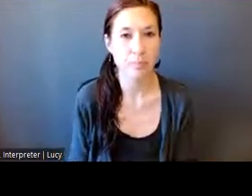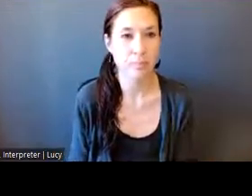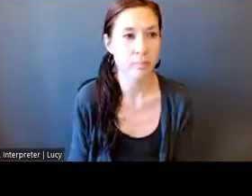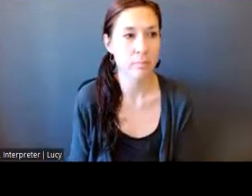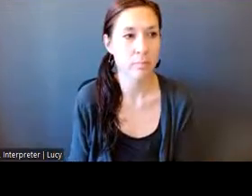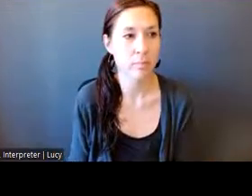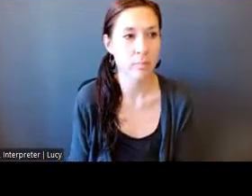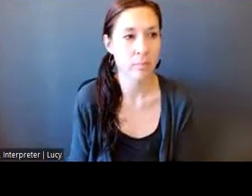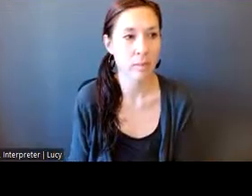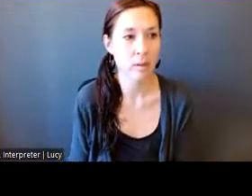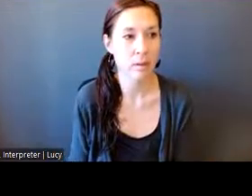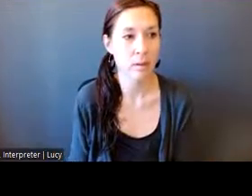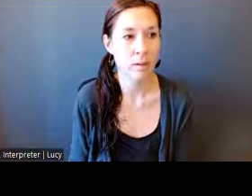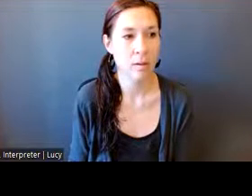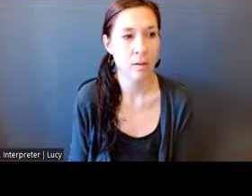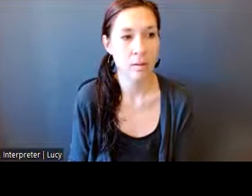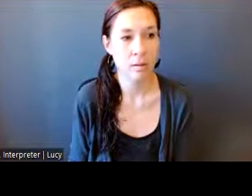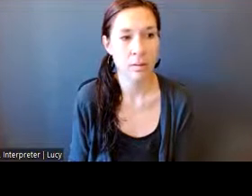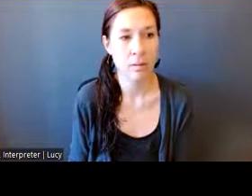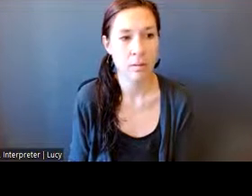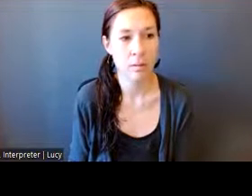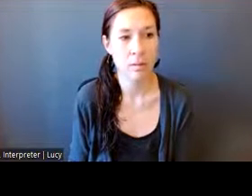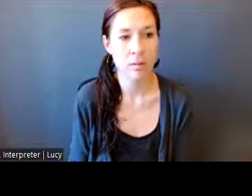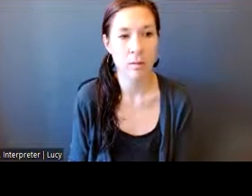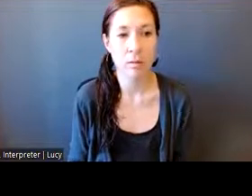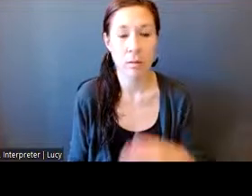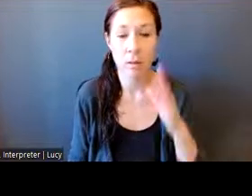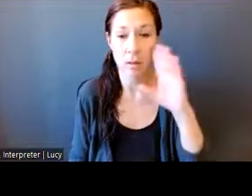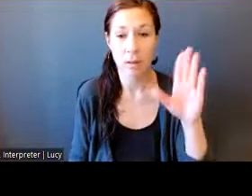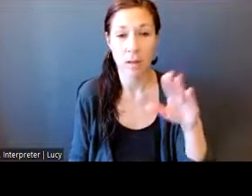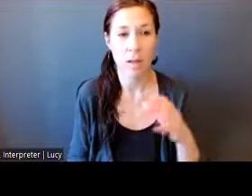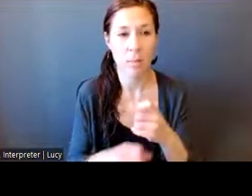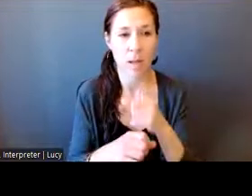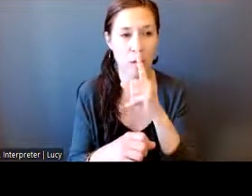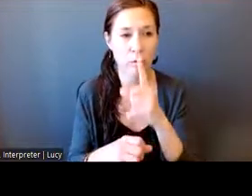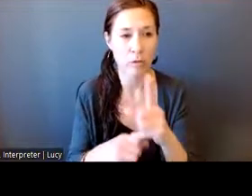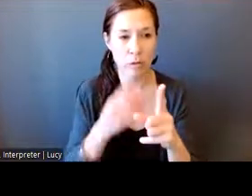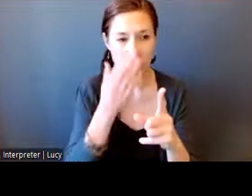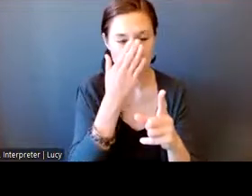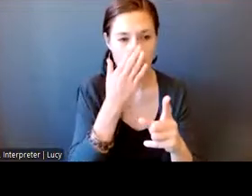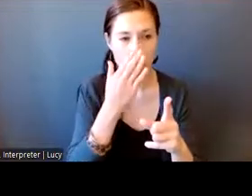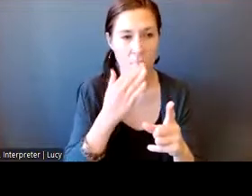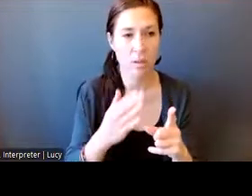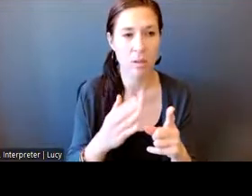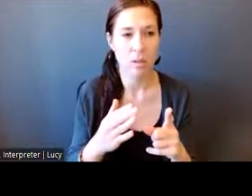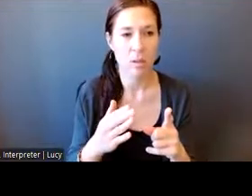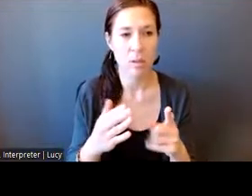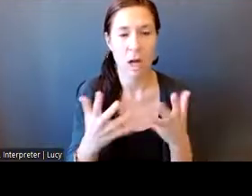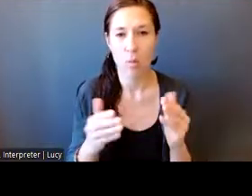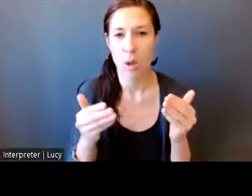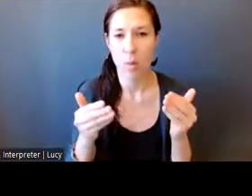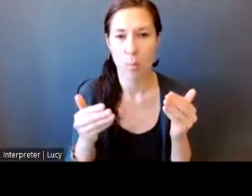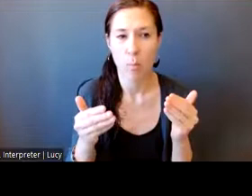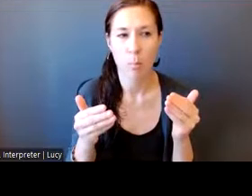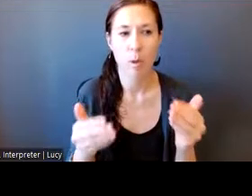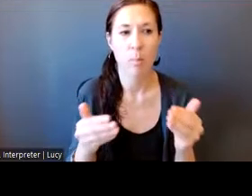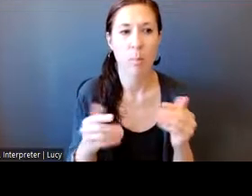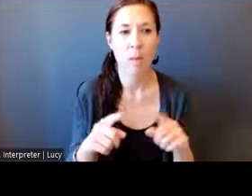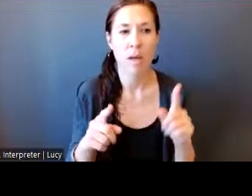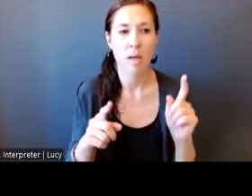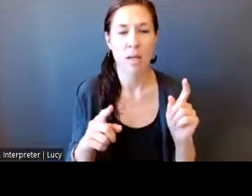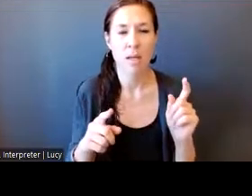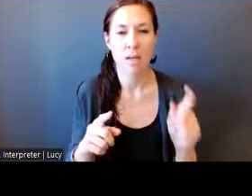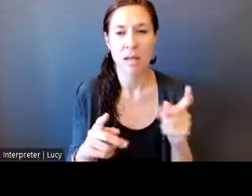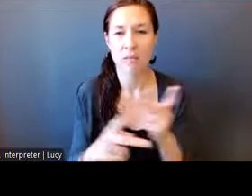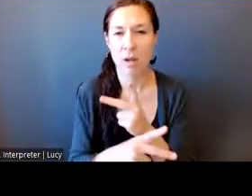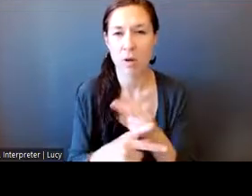Um, I also want to make sure that we tie this in before I move on to the next part, um, to why it's so important that